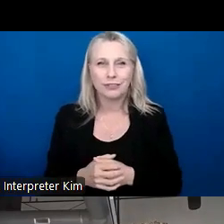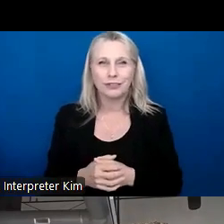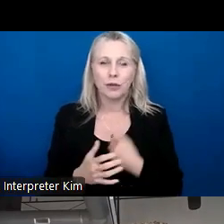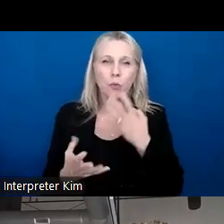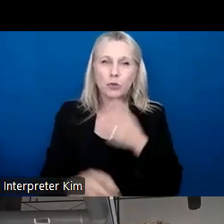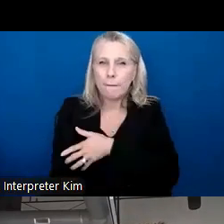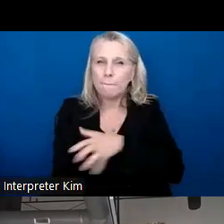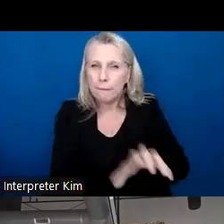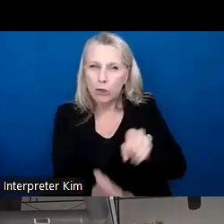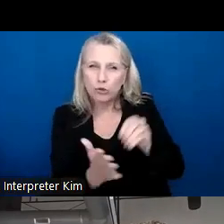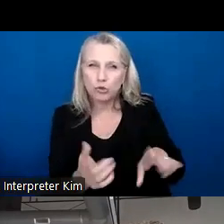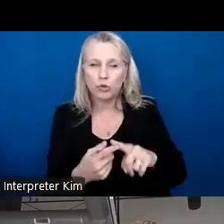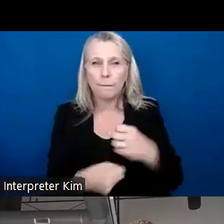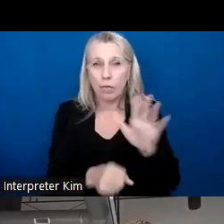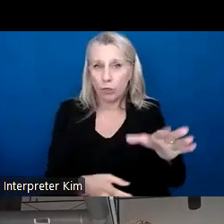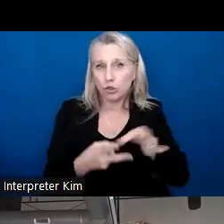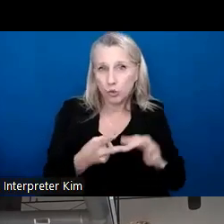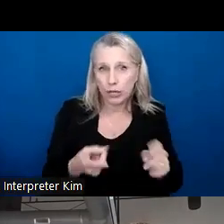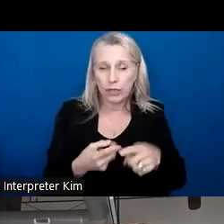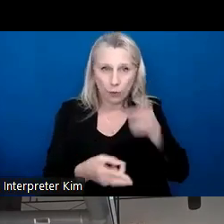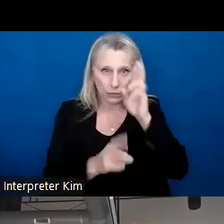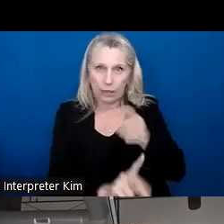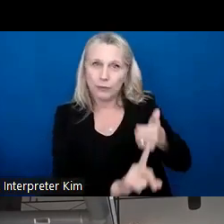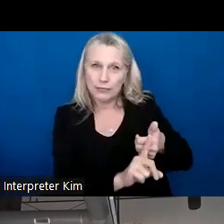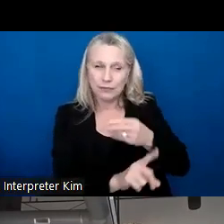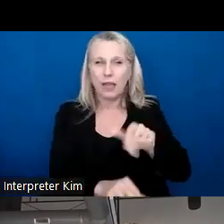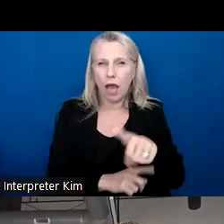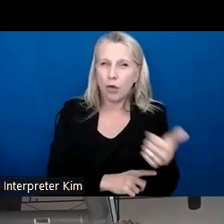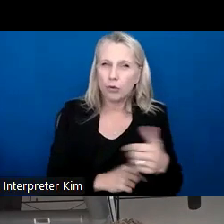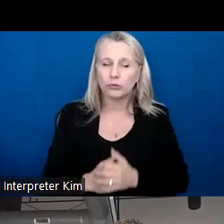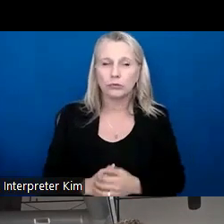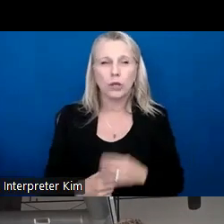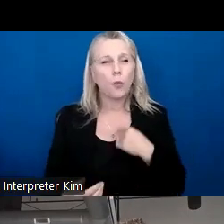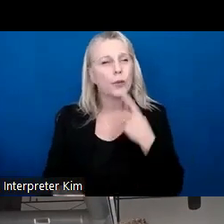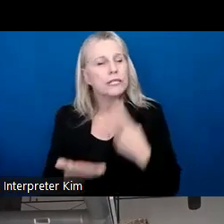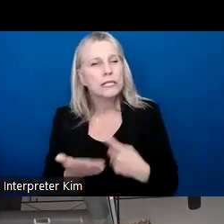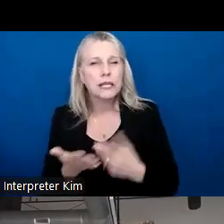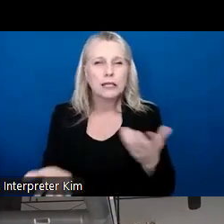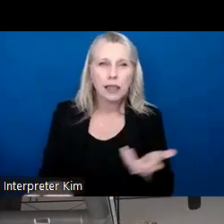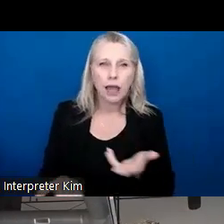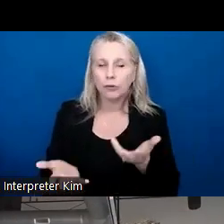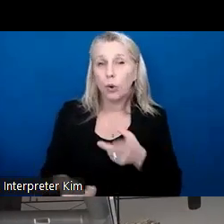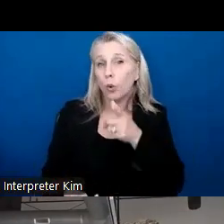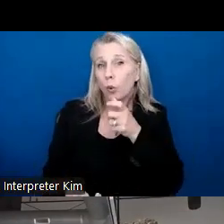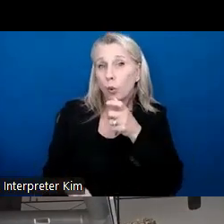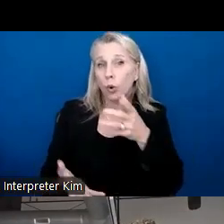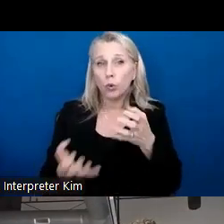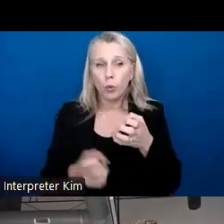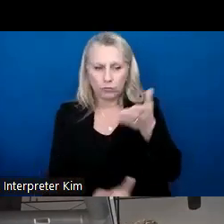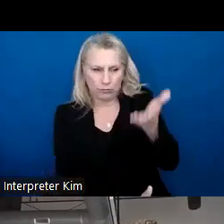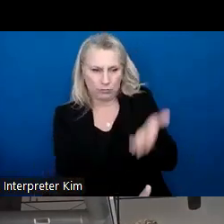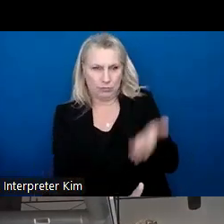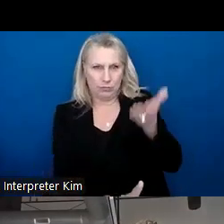to empower students to make the choices that respect themselves and others. So we talk about, okay, who do you want to be as a person,